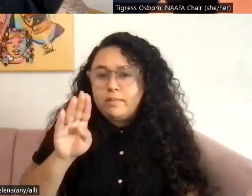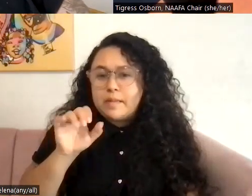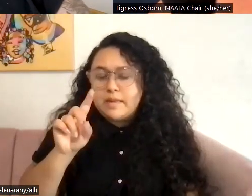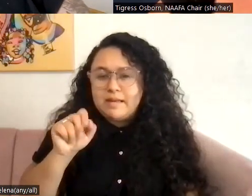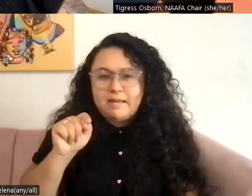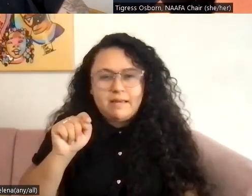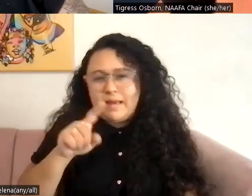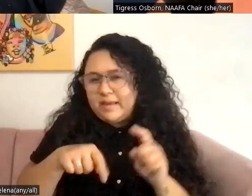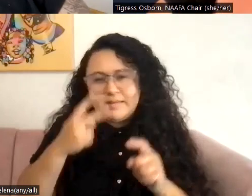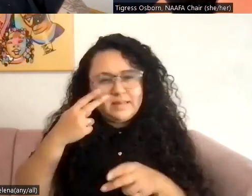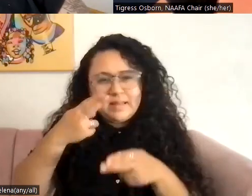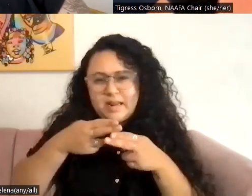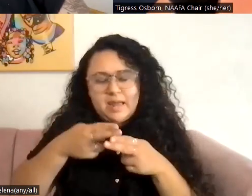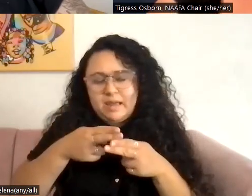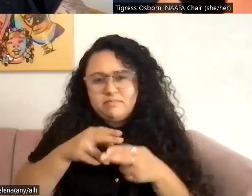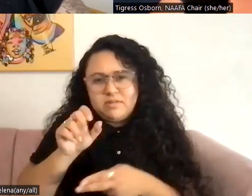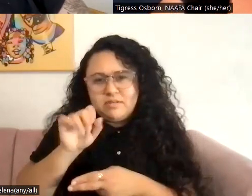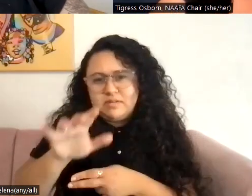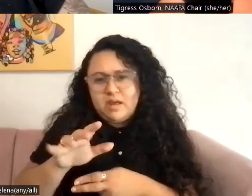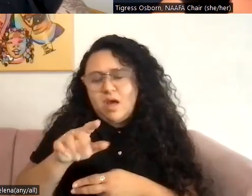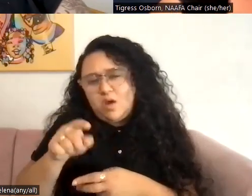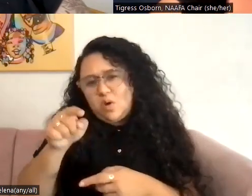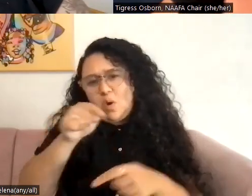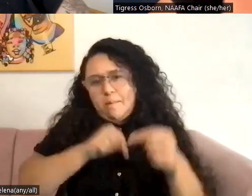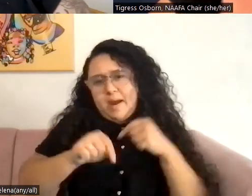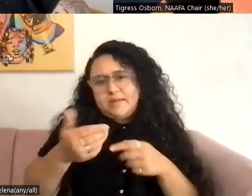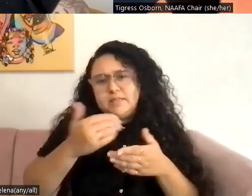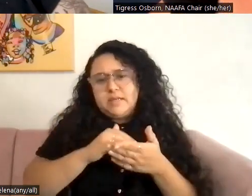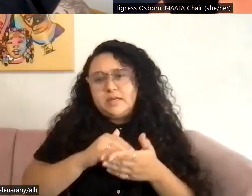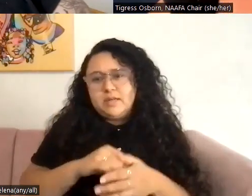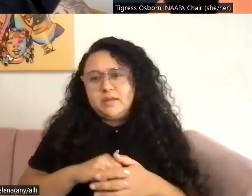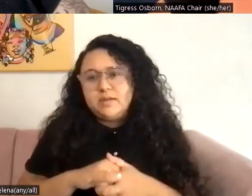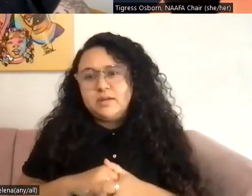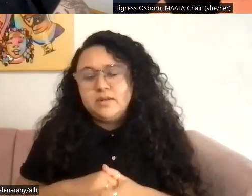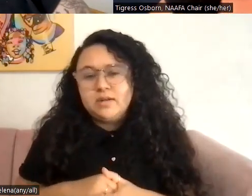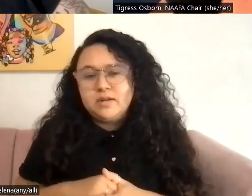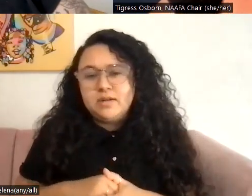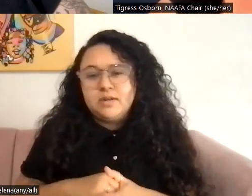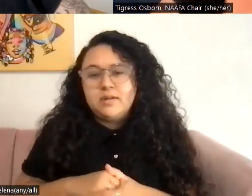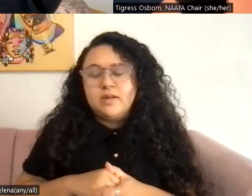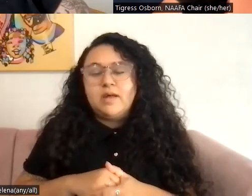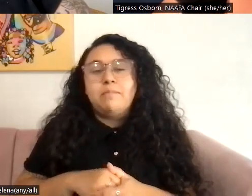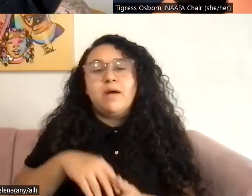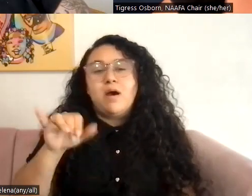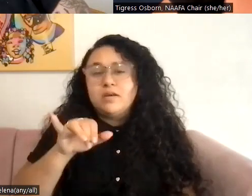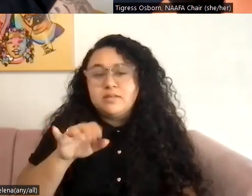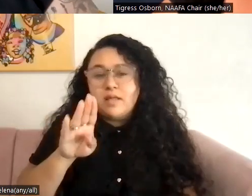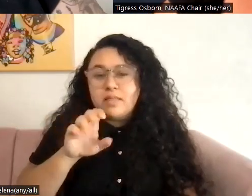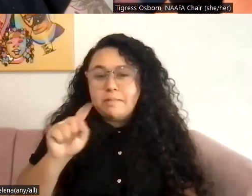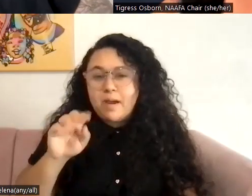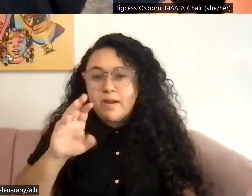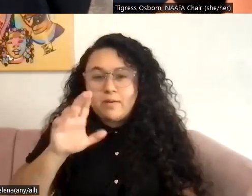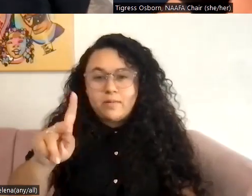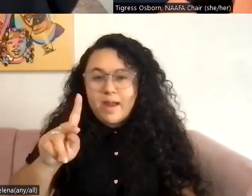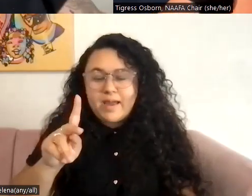of. I'll go back to you on that. Um, okay. Don't leave us hanging on the butt crack split situation. You mentioned at the beginning,